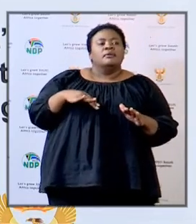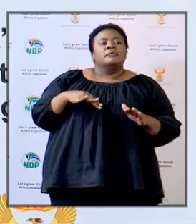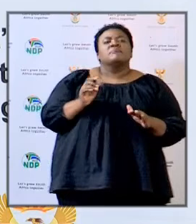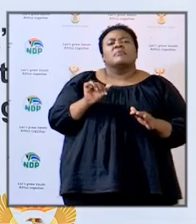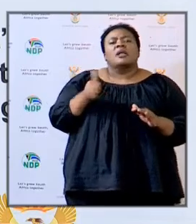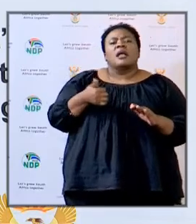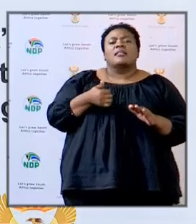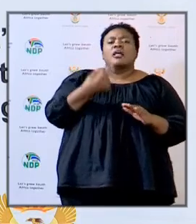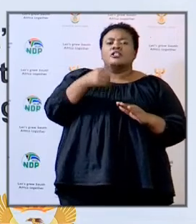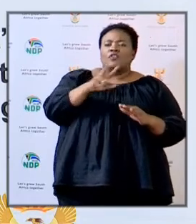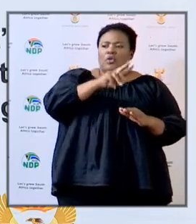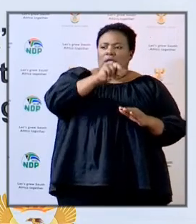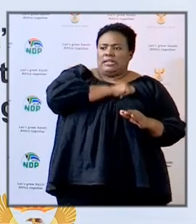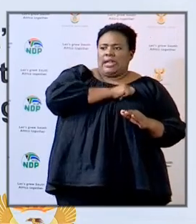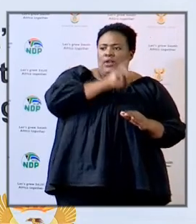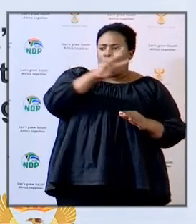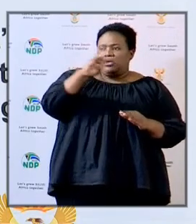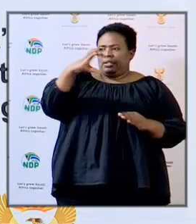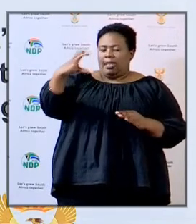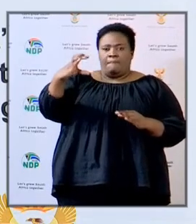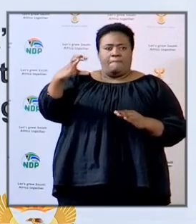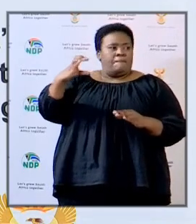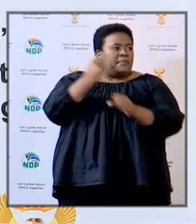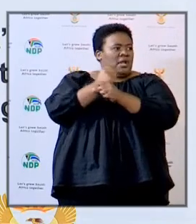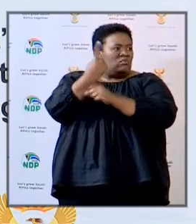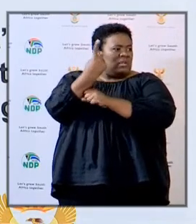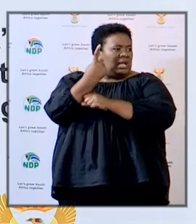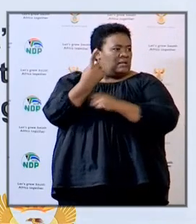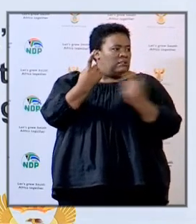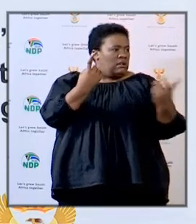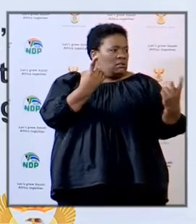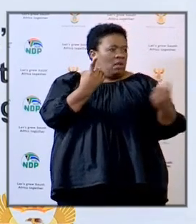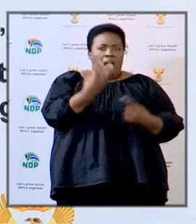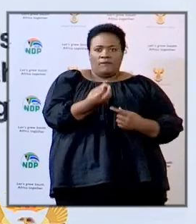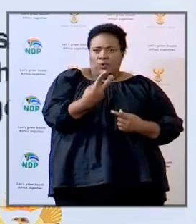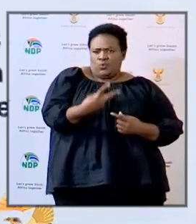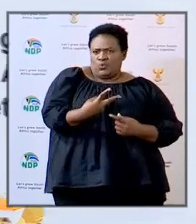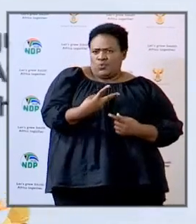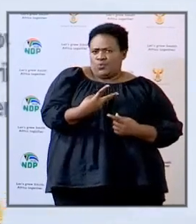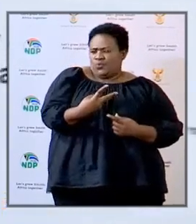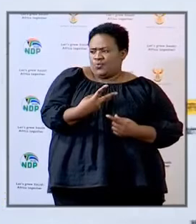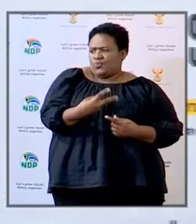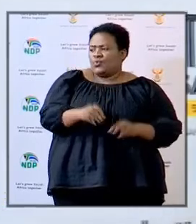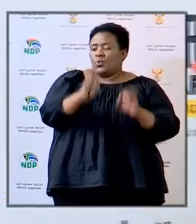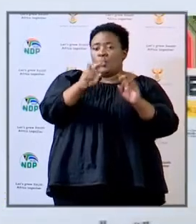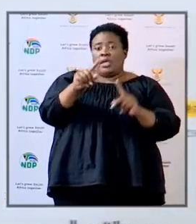KZN Western Cape and how day there's about two oh okay thank